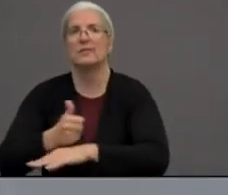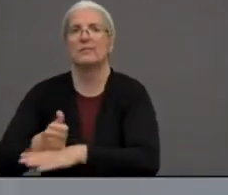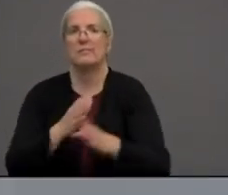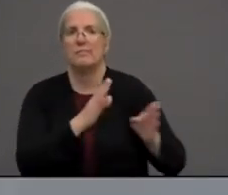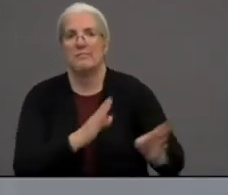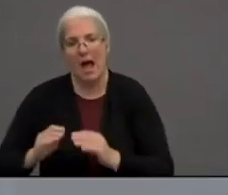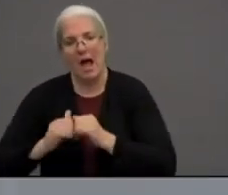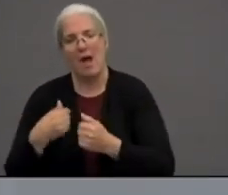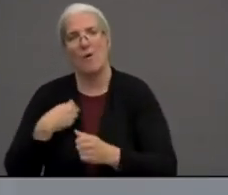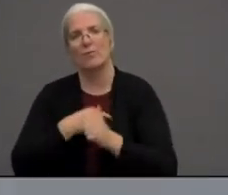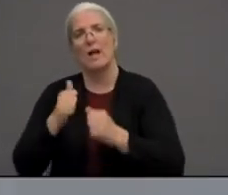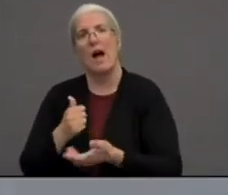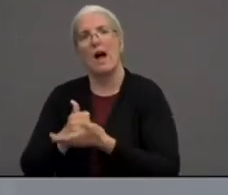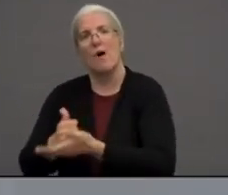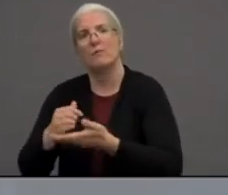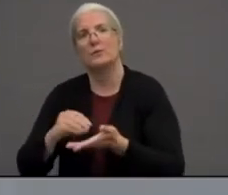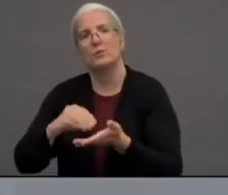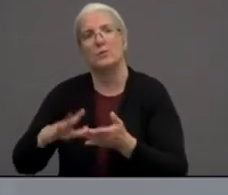academically.